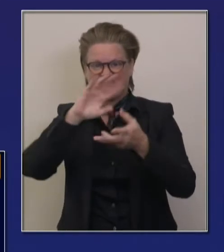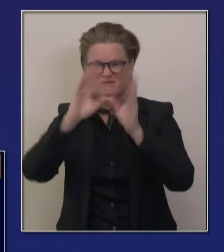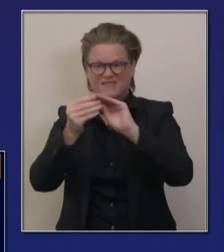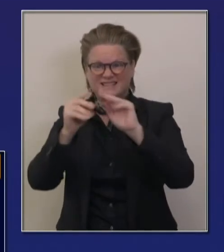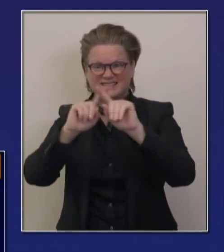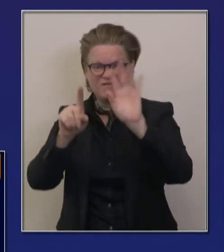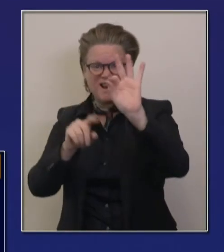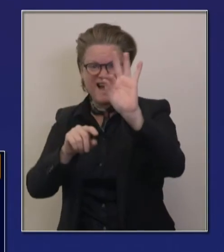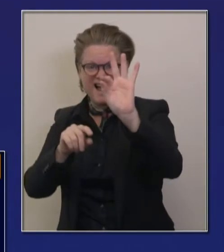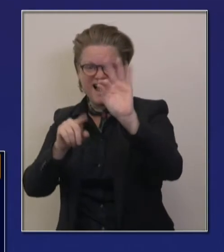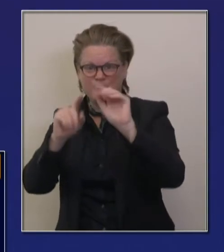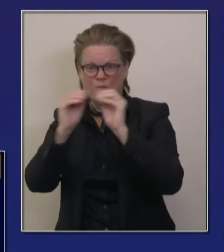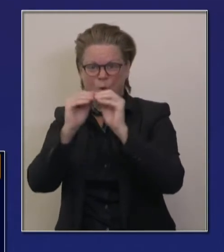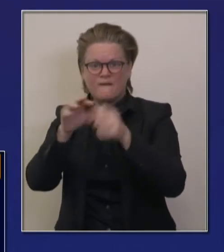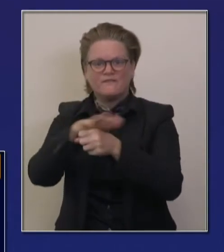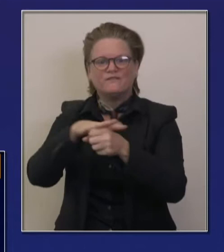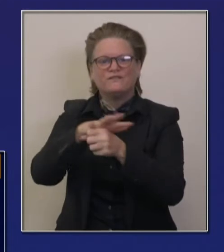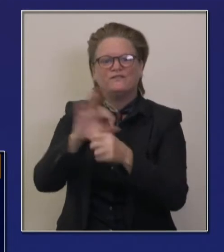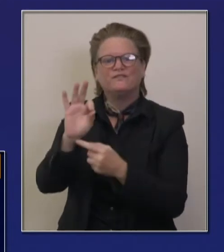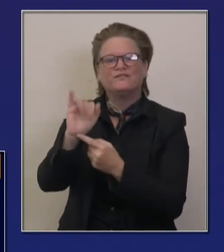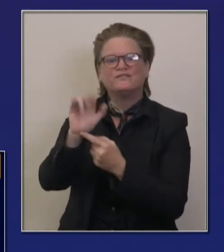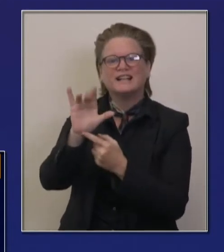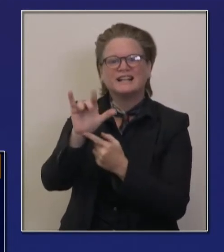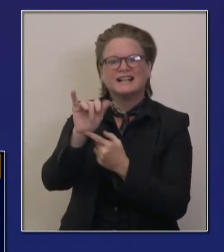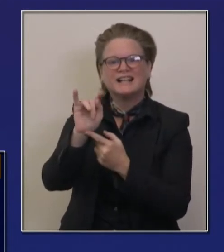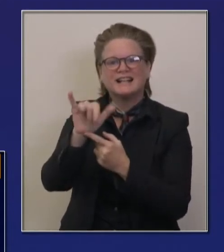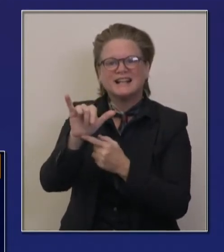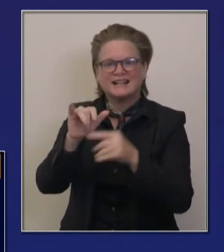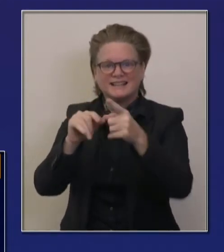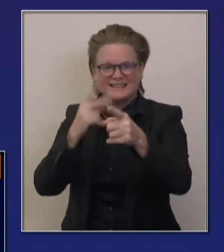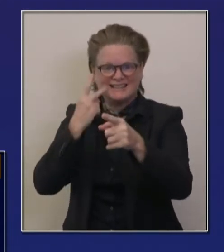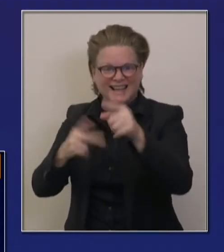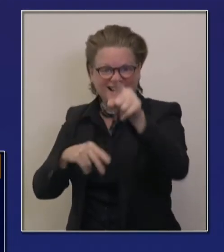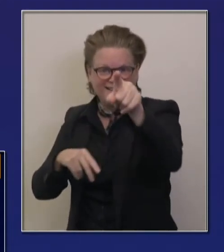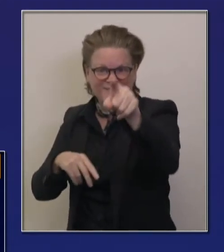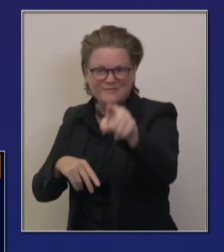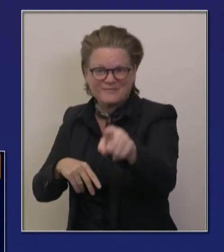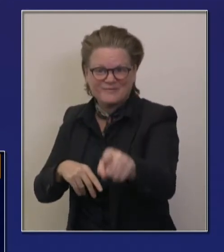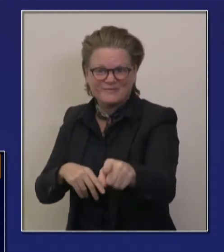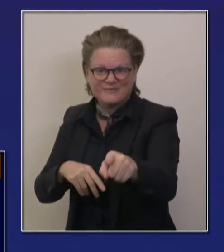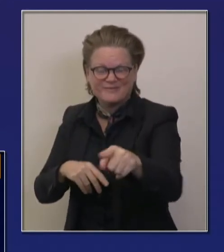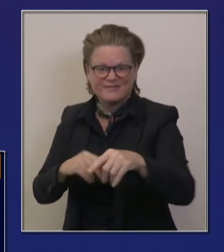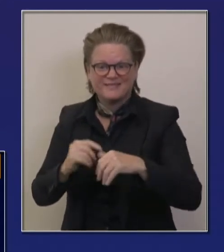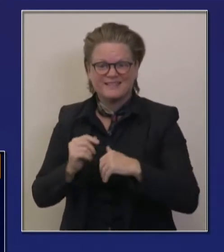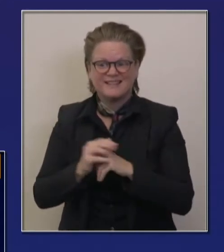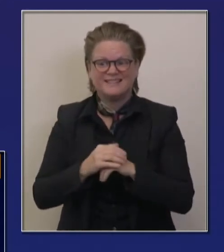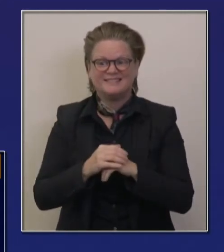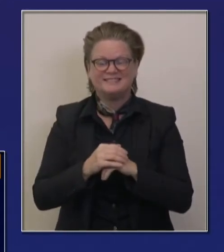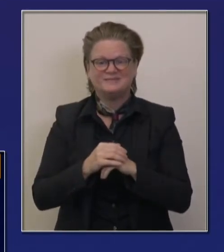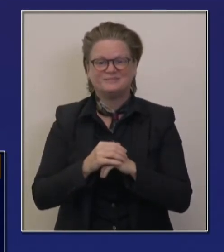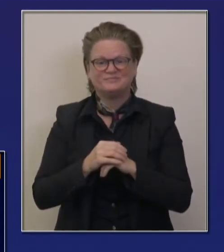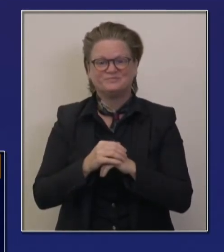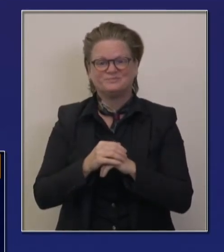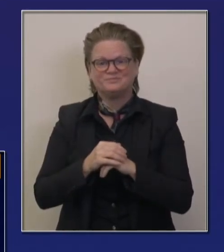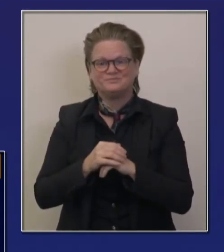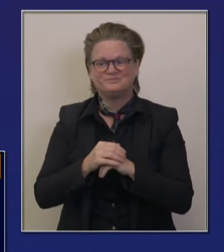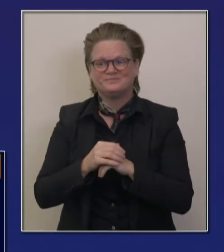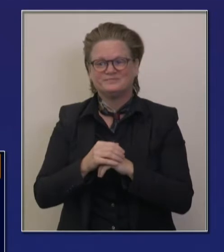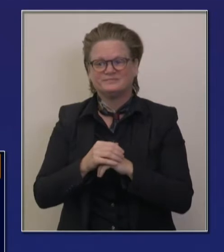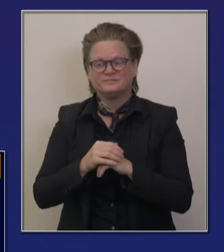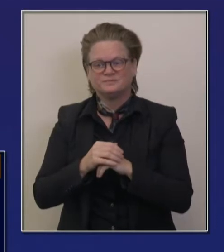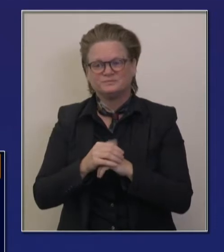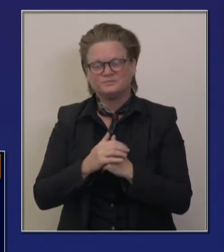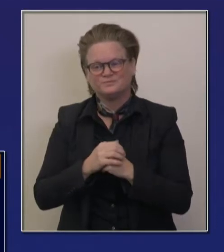that we feel that there may be some gaps in the future. Orange County, Tulare, Riverside, can see Contra Costa, San Diego, even in San